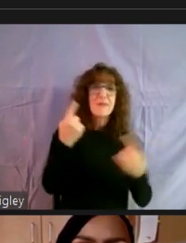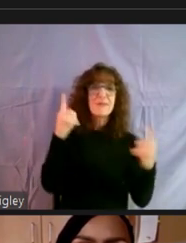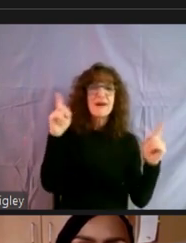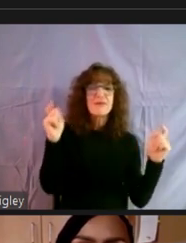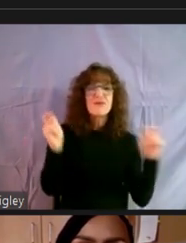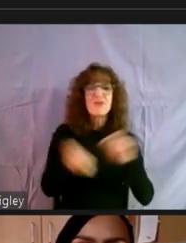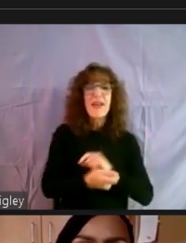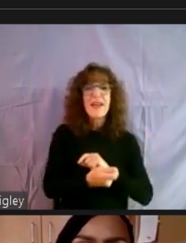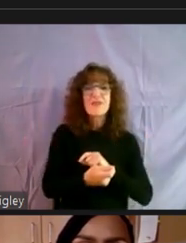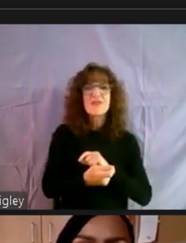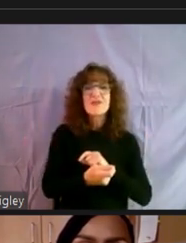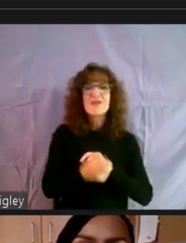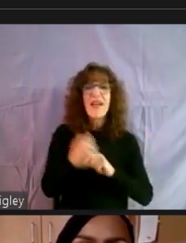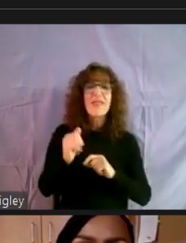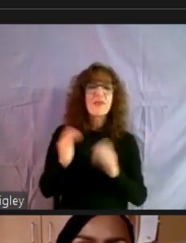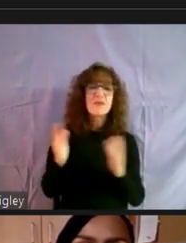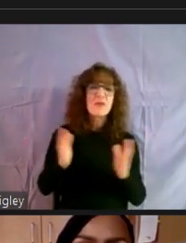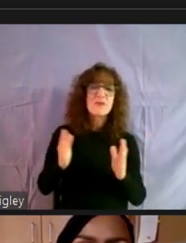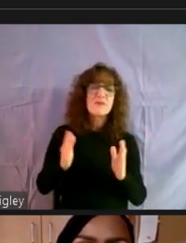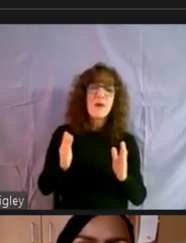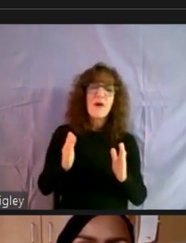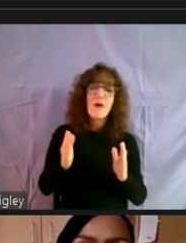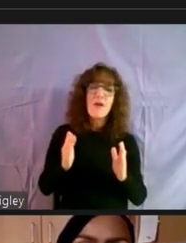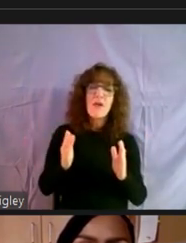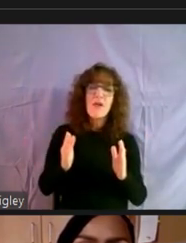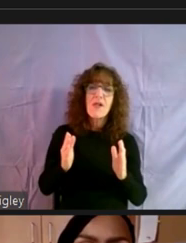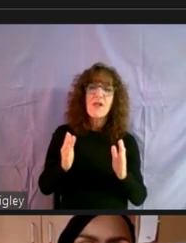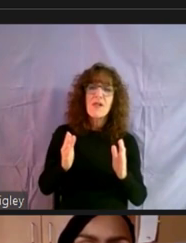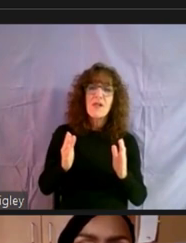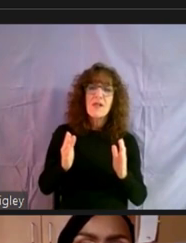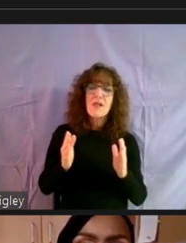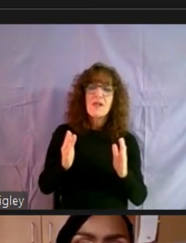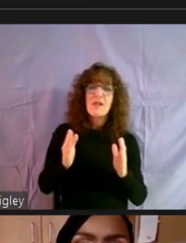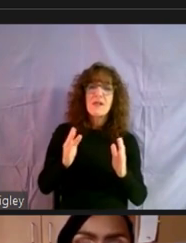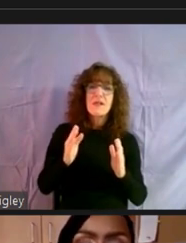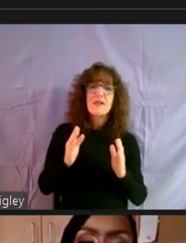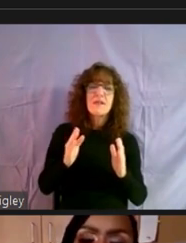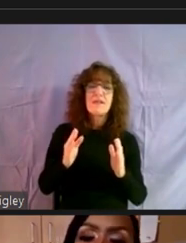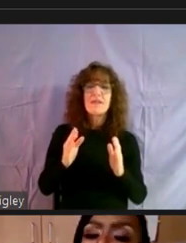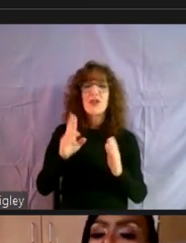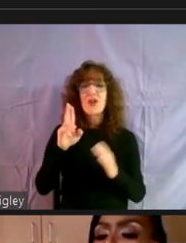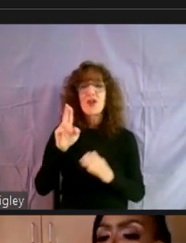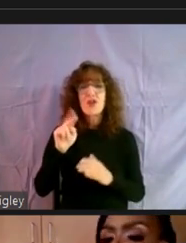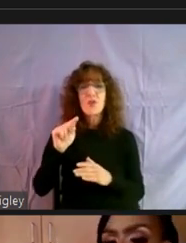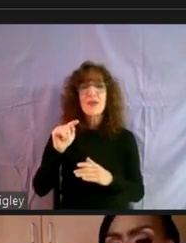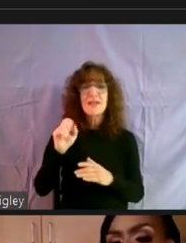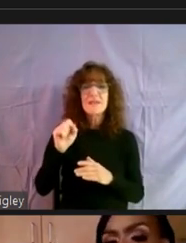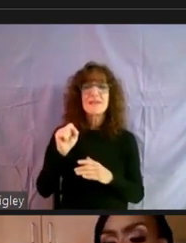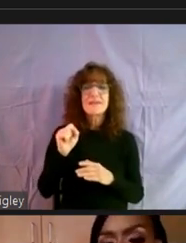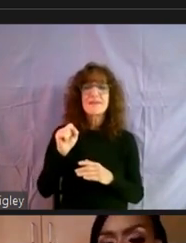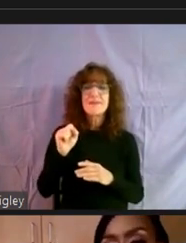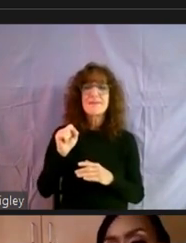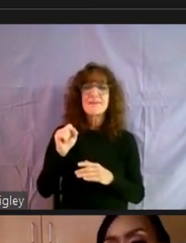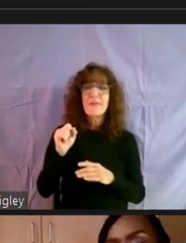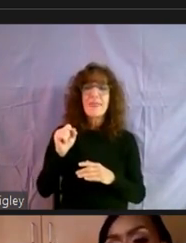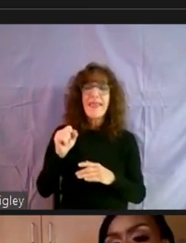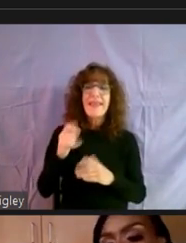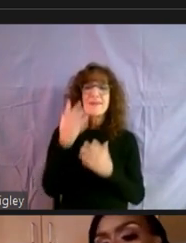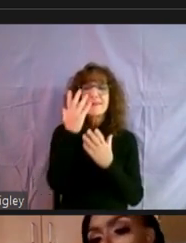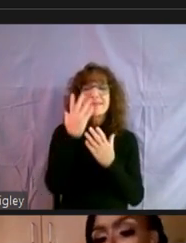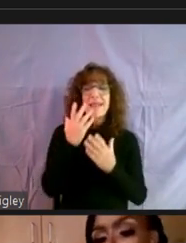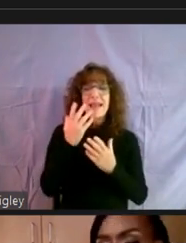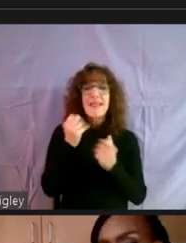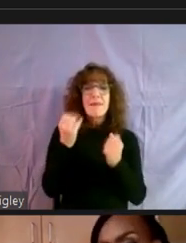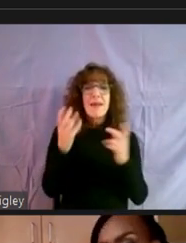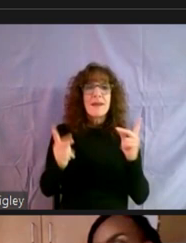um, and these are fairly small, you know, um, small units. And, um, you know, I found it unfortunate that a